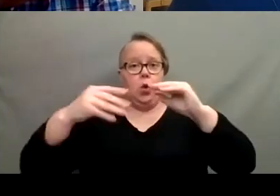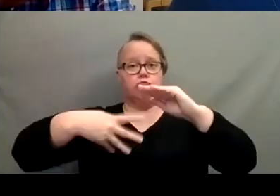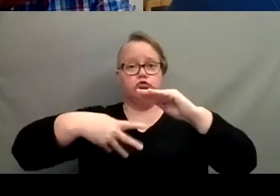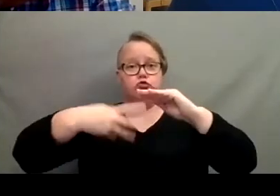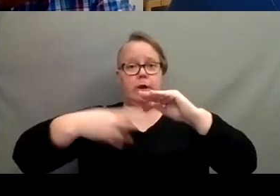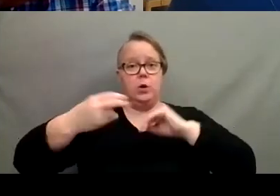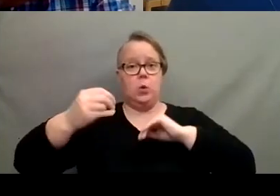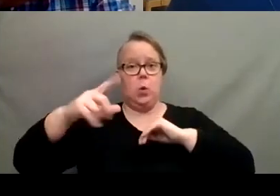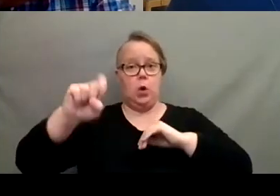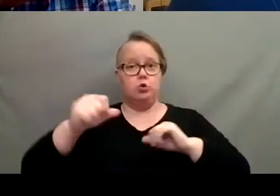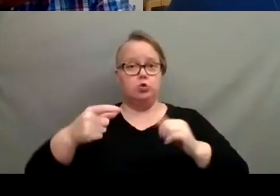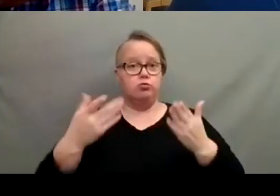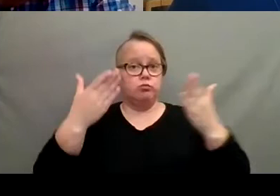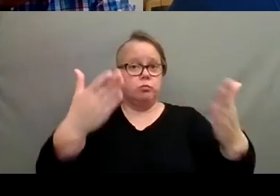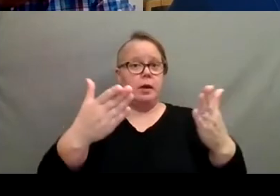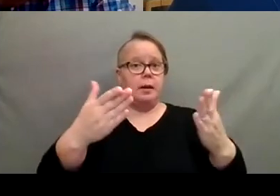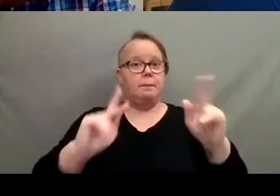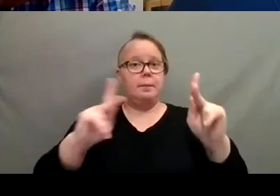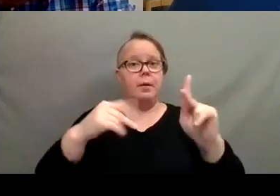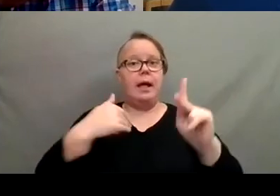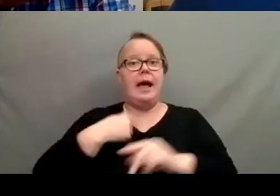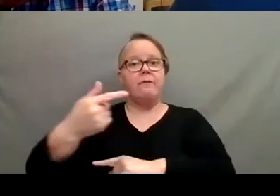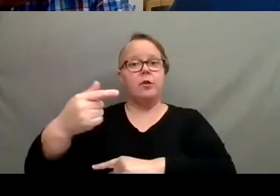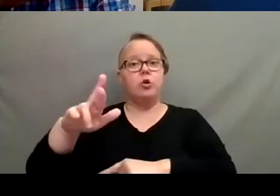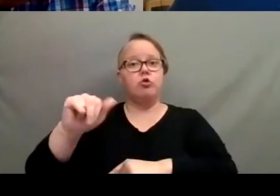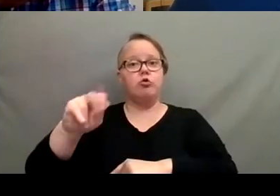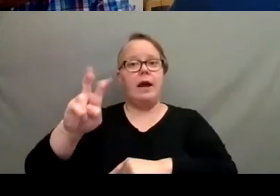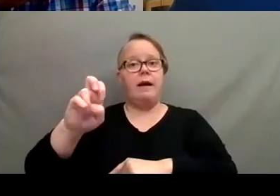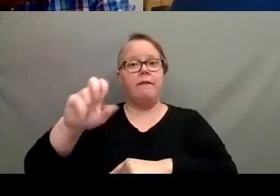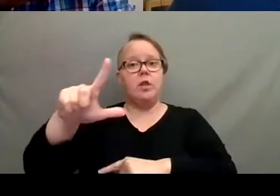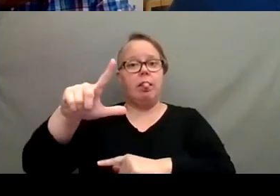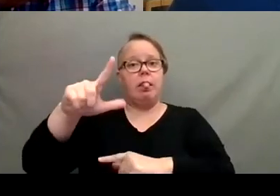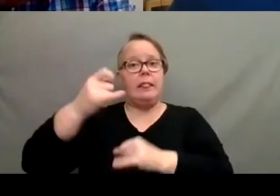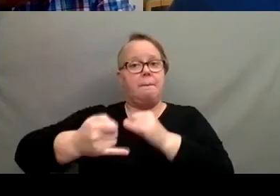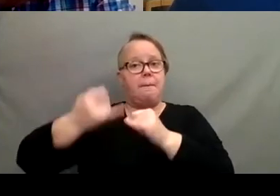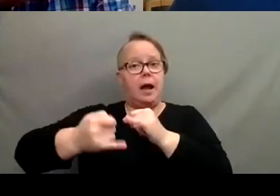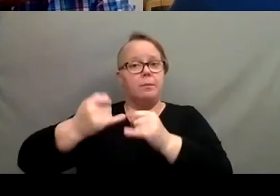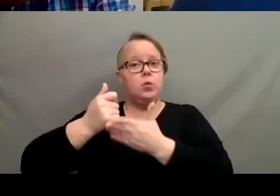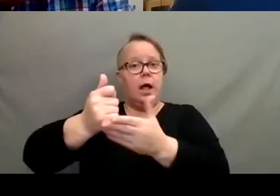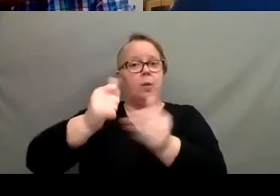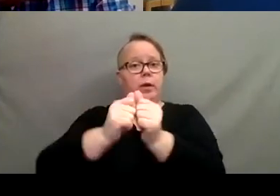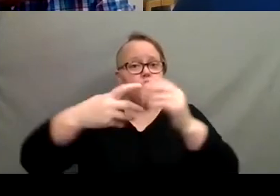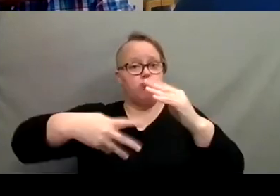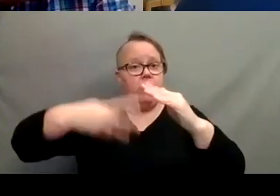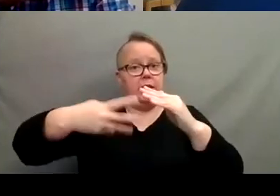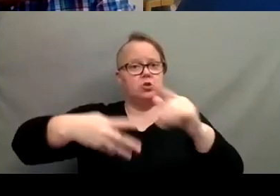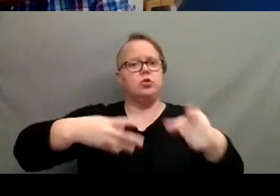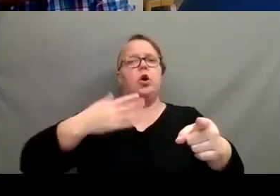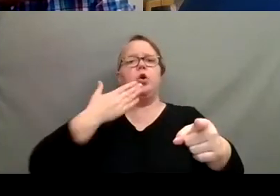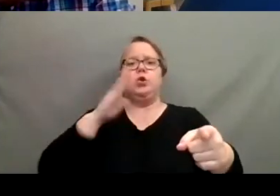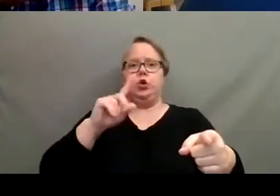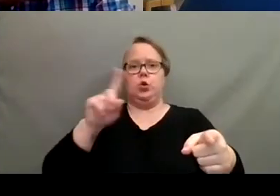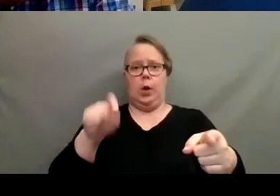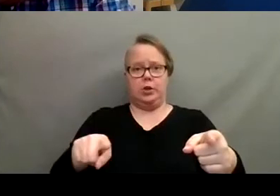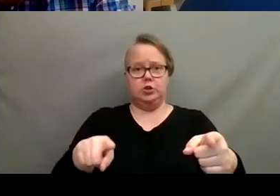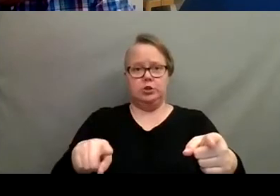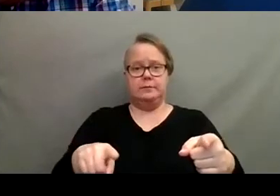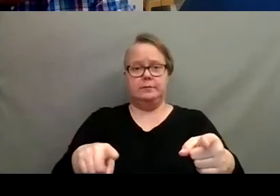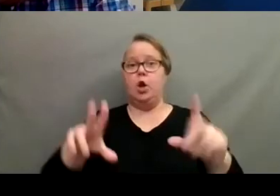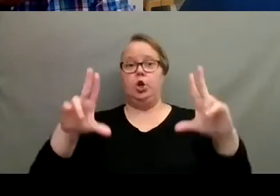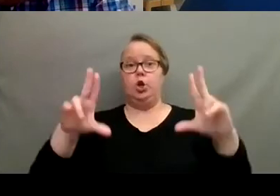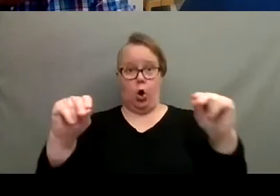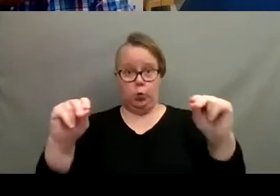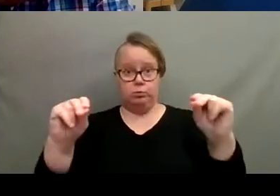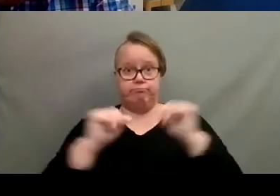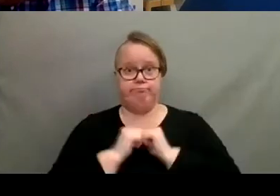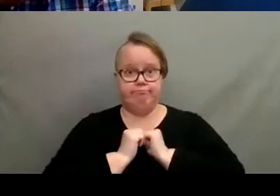recommend that people put gravel in the bottom of those pots, uh, to help with drainage? Good question. And the answer would be no.